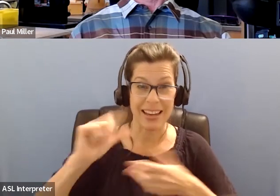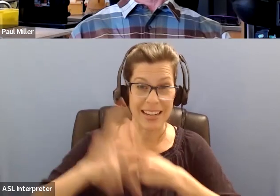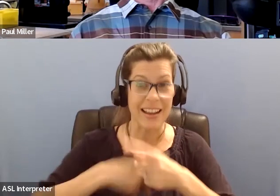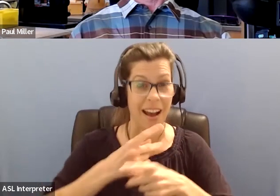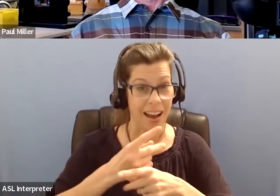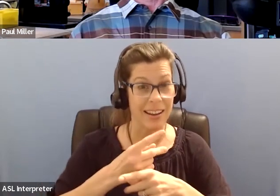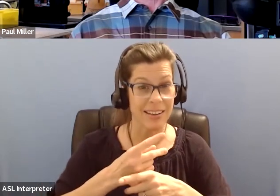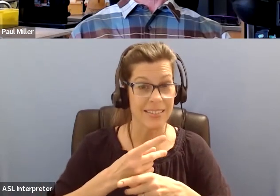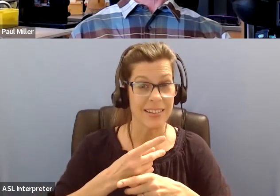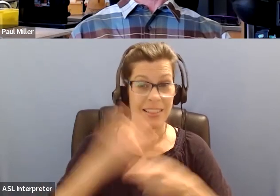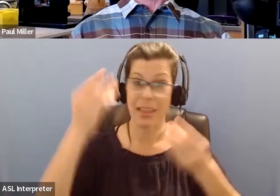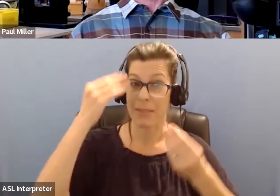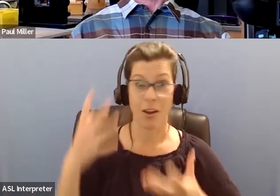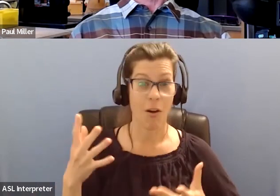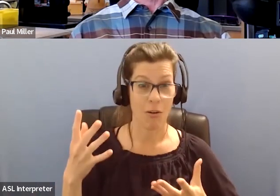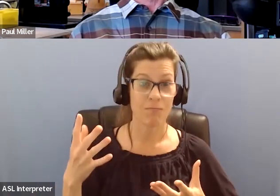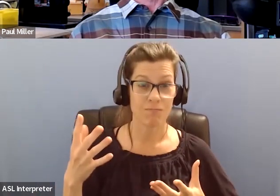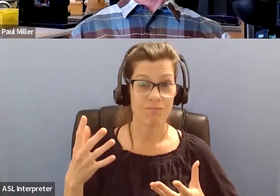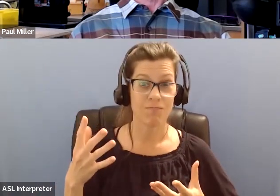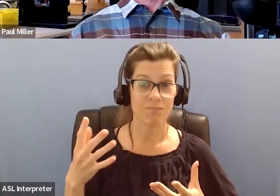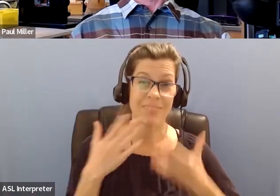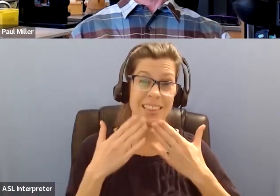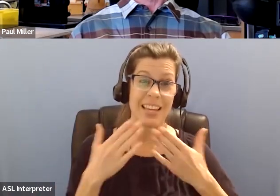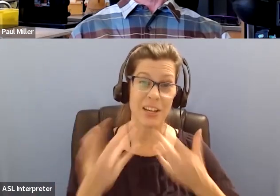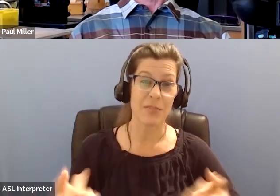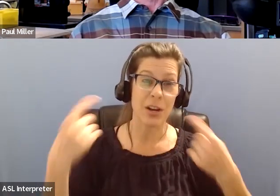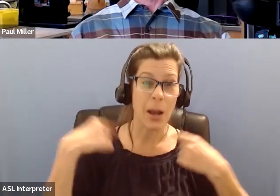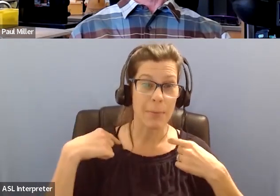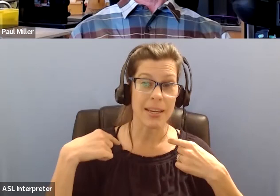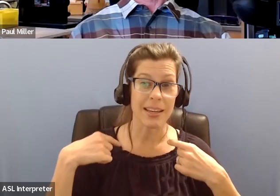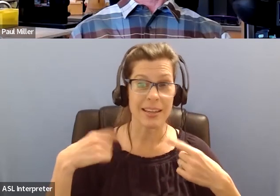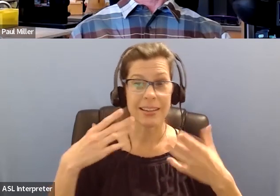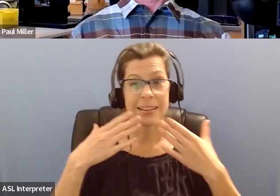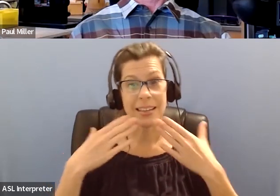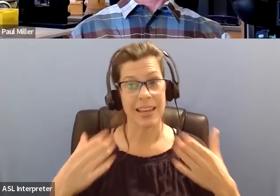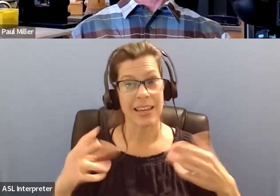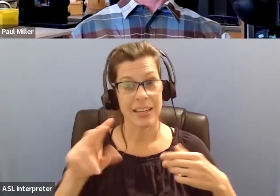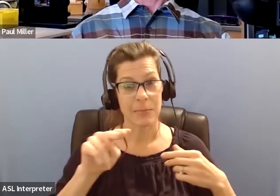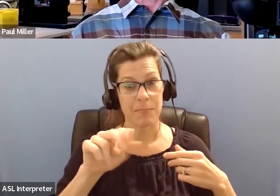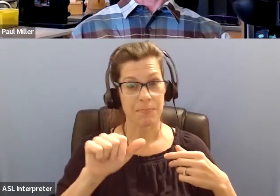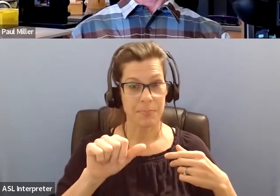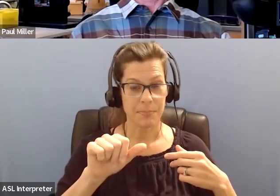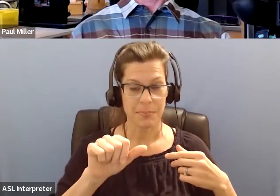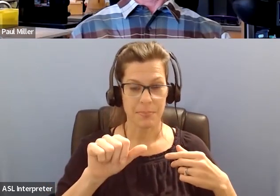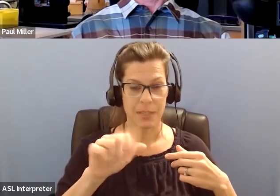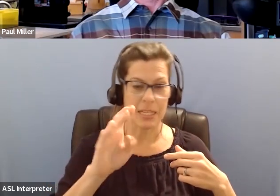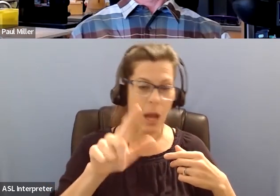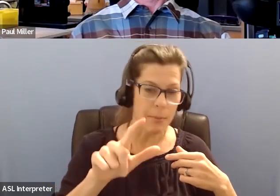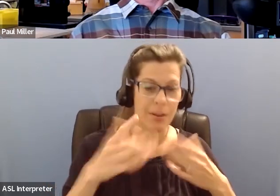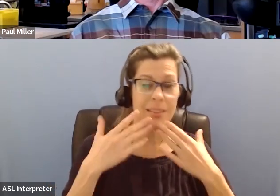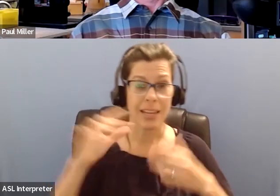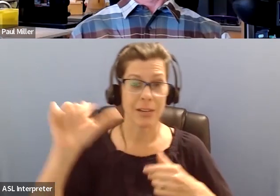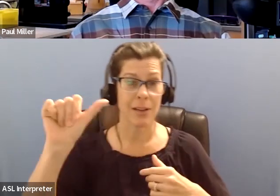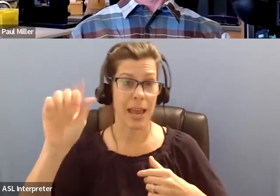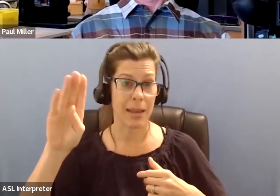of any type. Um, thank you for coming. Thank you for, thank you, Nawal. Thank you, ABC, for being an